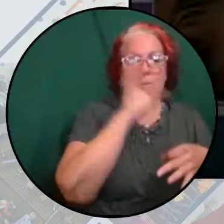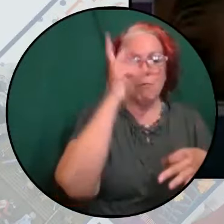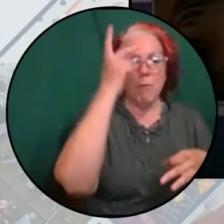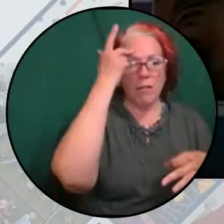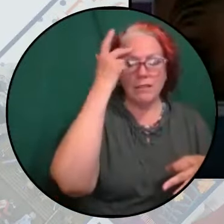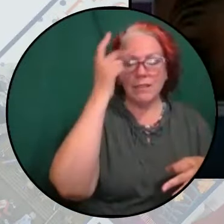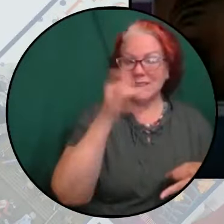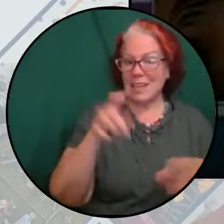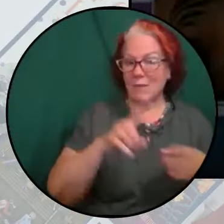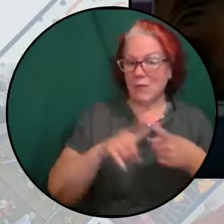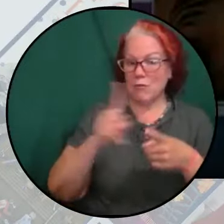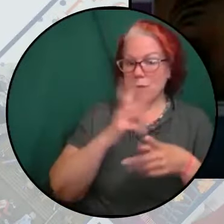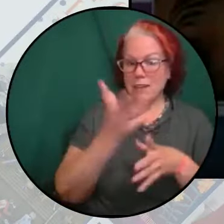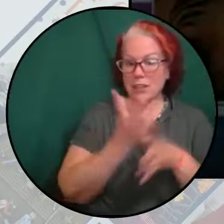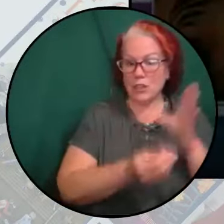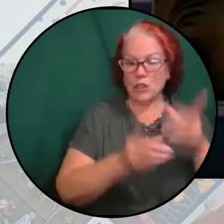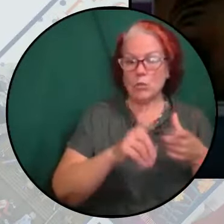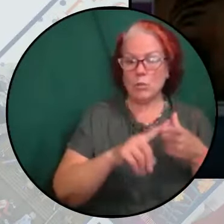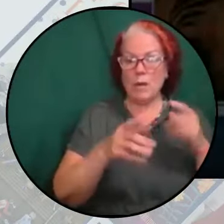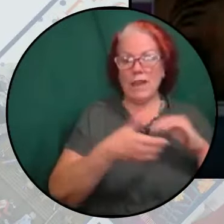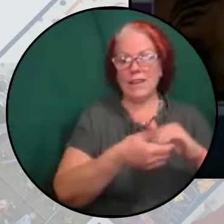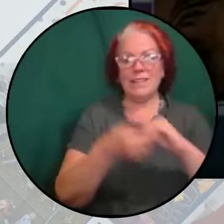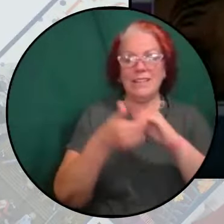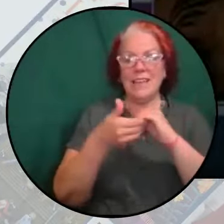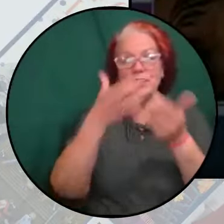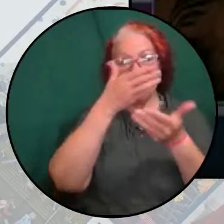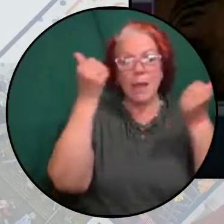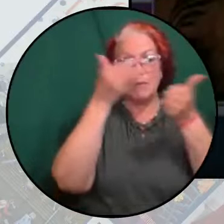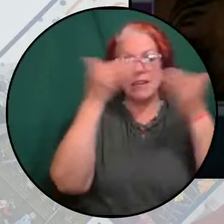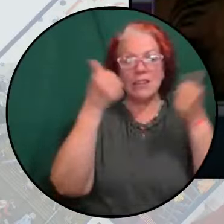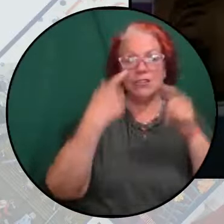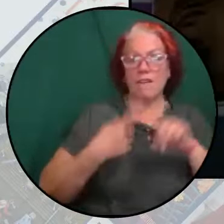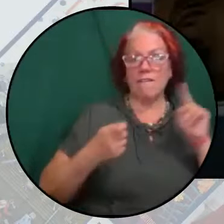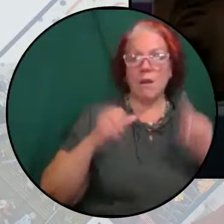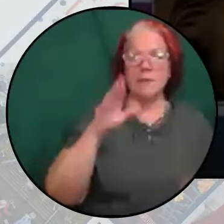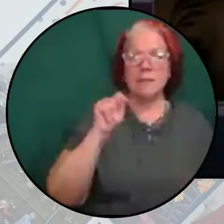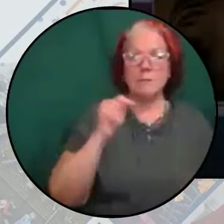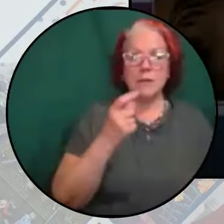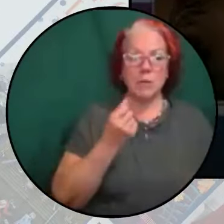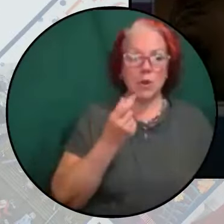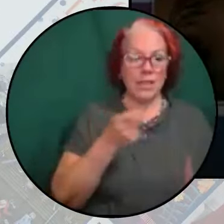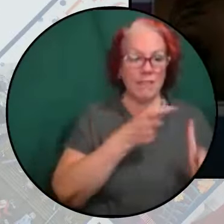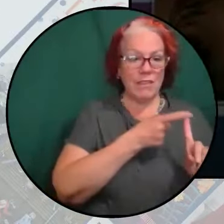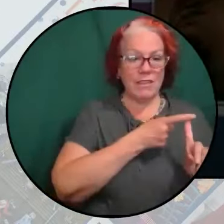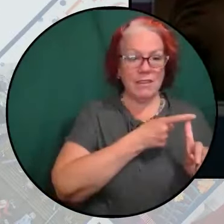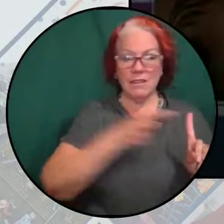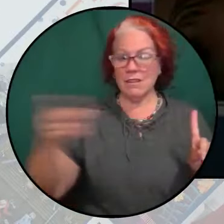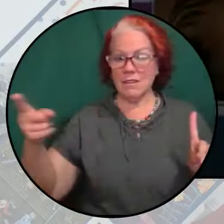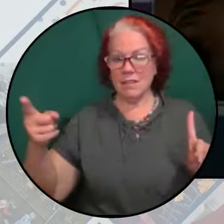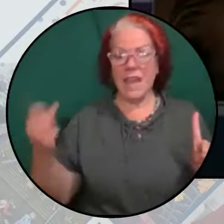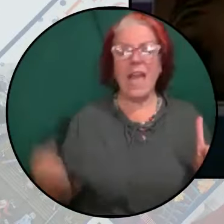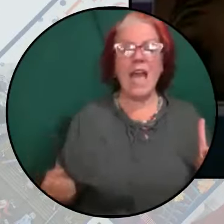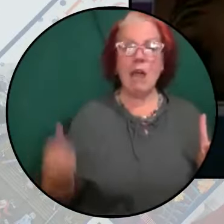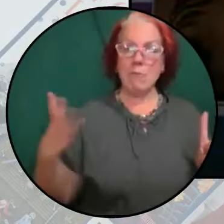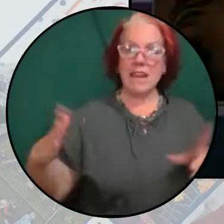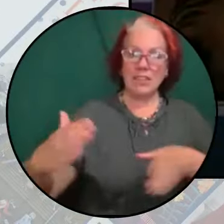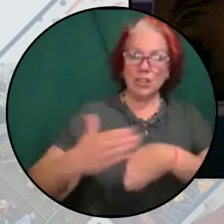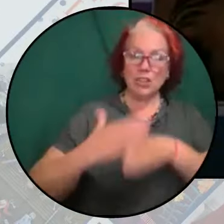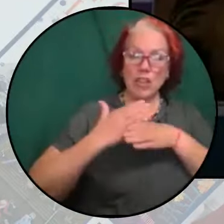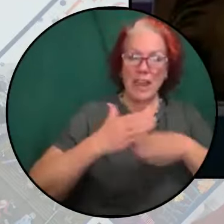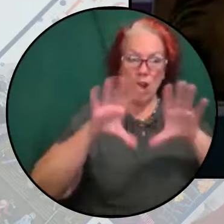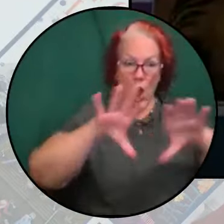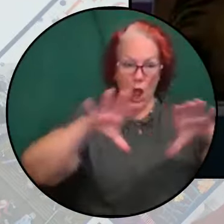anyone's been consumed by collective amnesia after September 11th, many of us shared in a global convergence